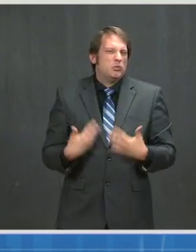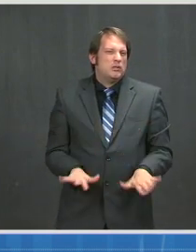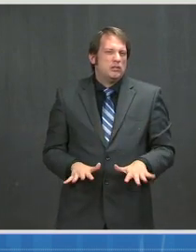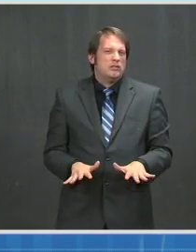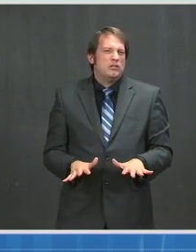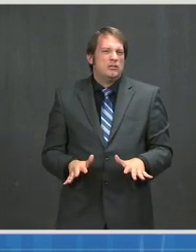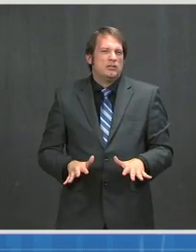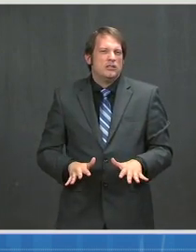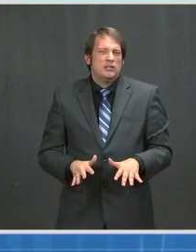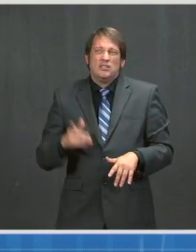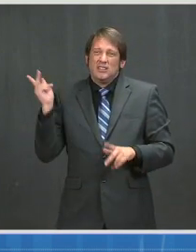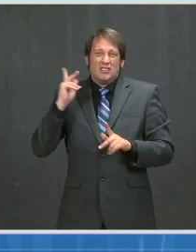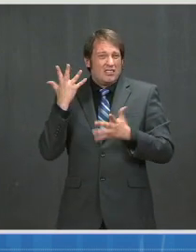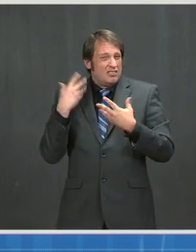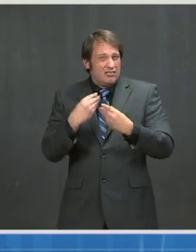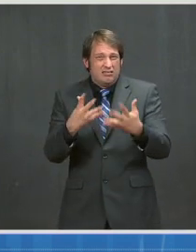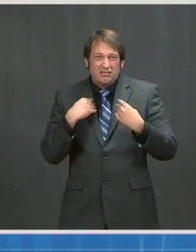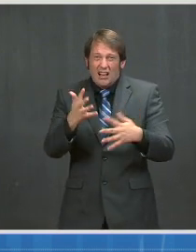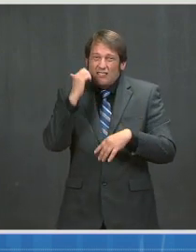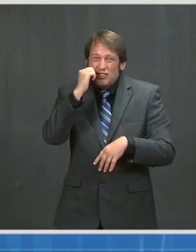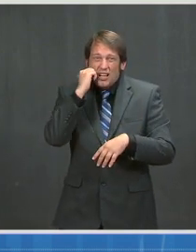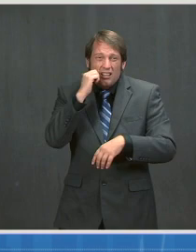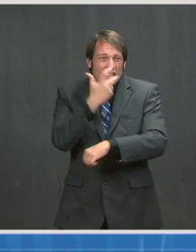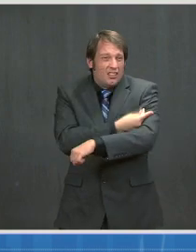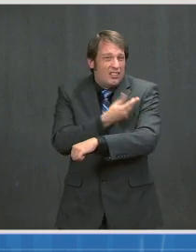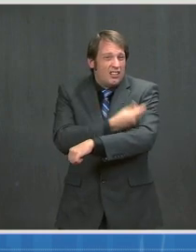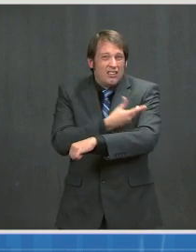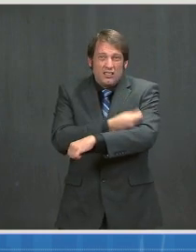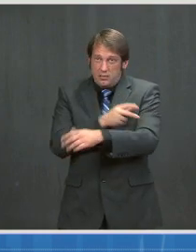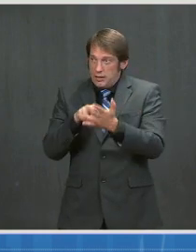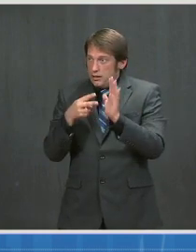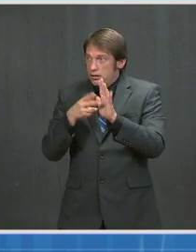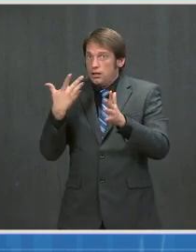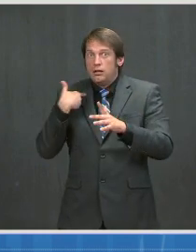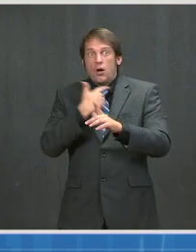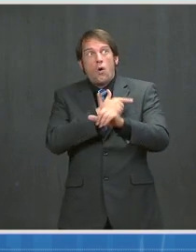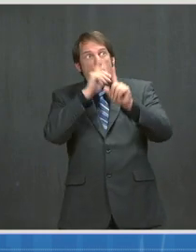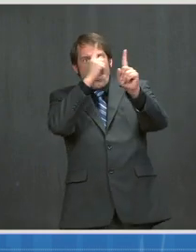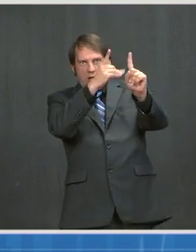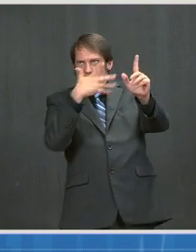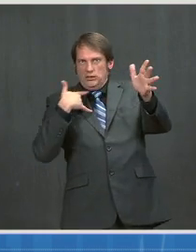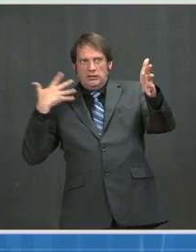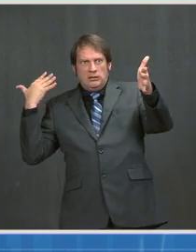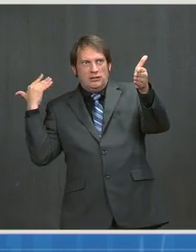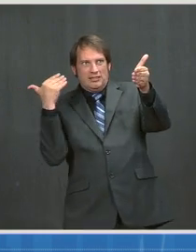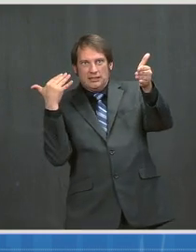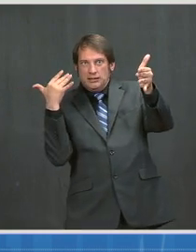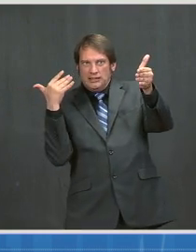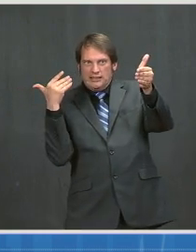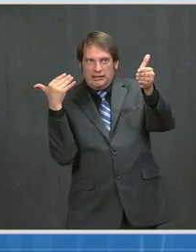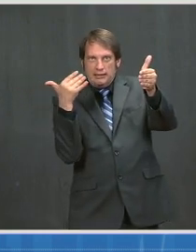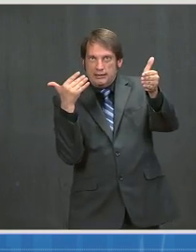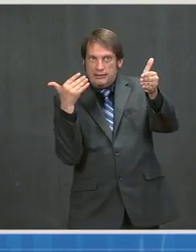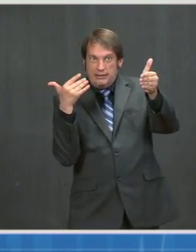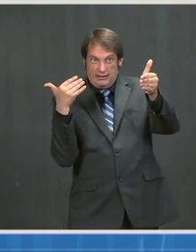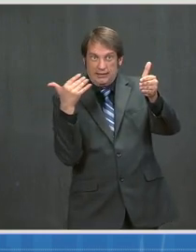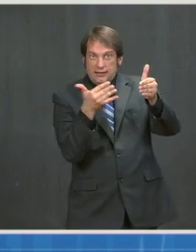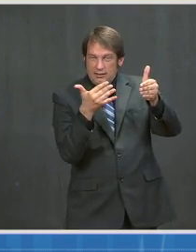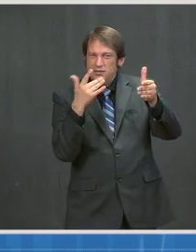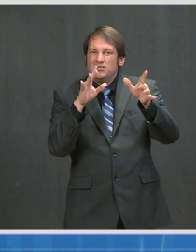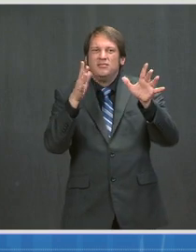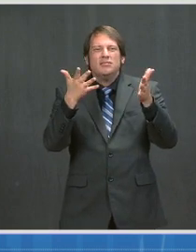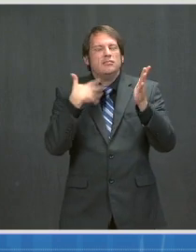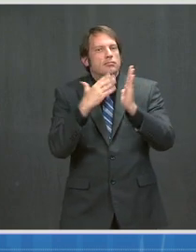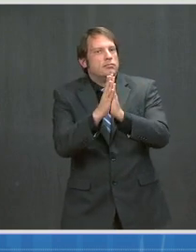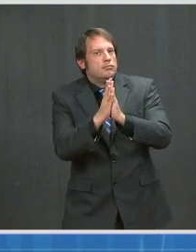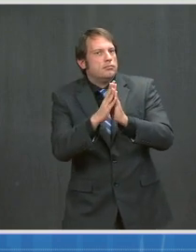by, we get closer and closer to where we want to be. And for that reason, although we always continue to keep an open mind, we consider the